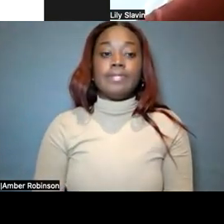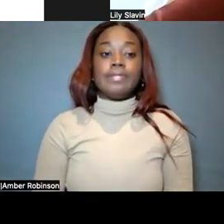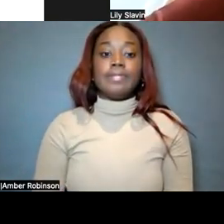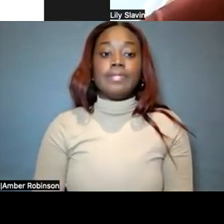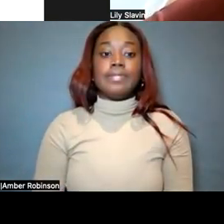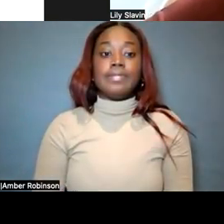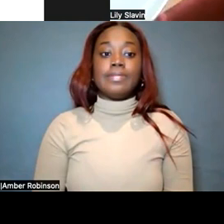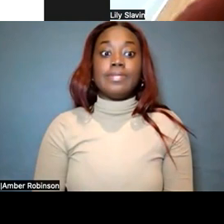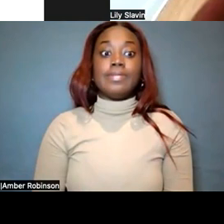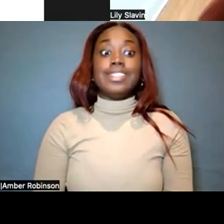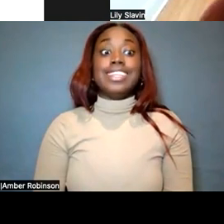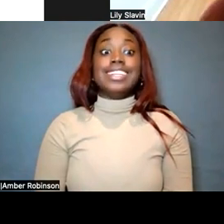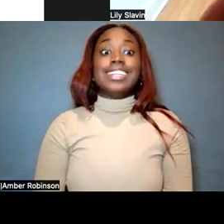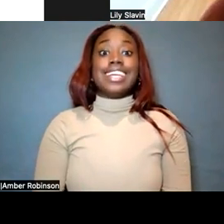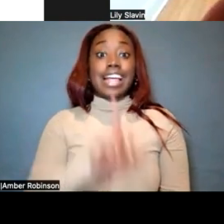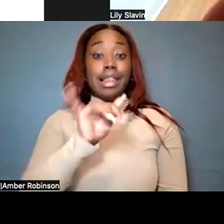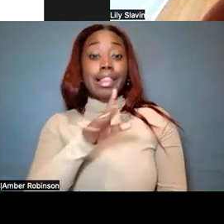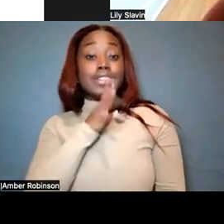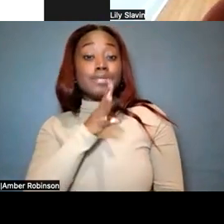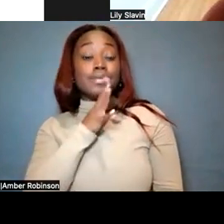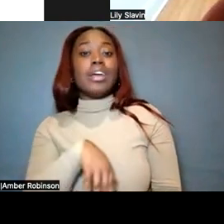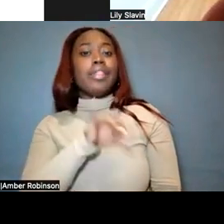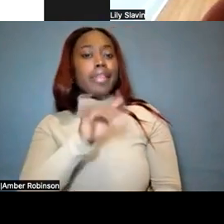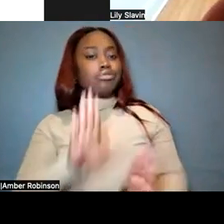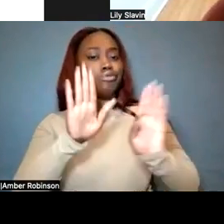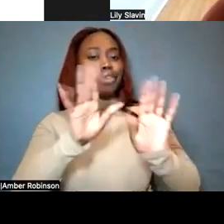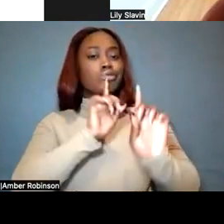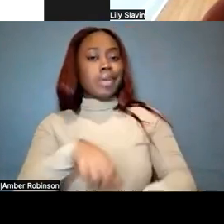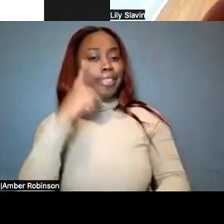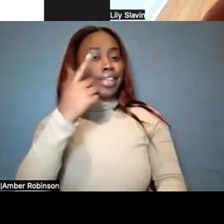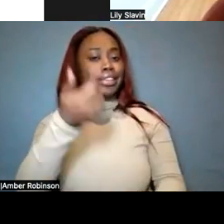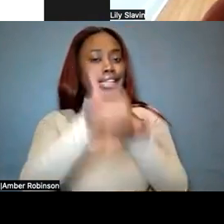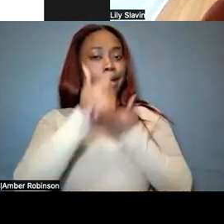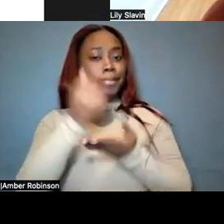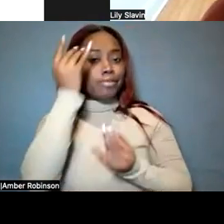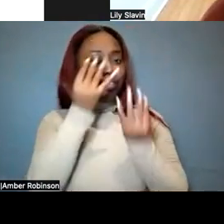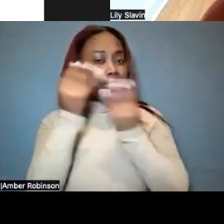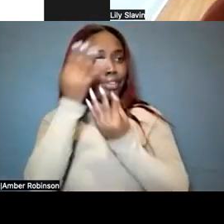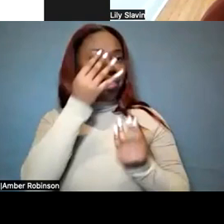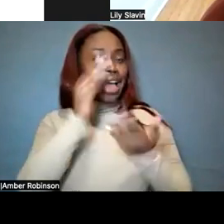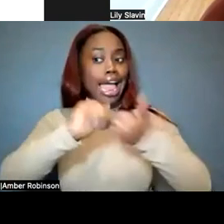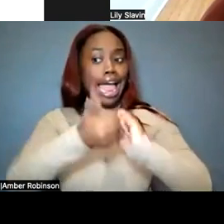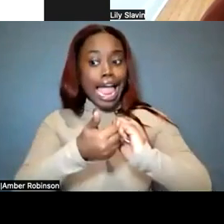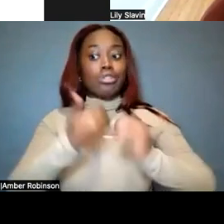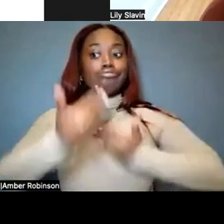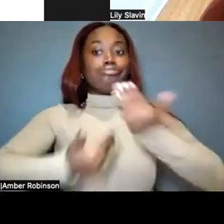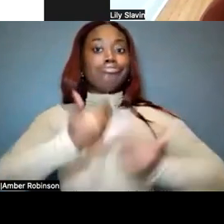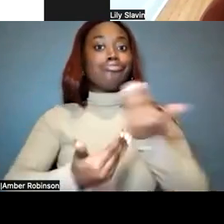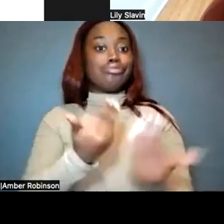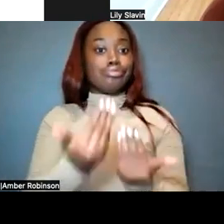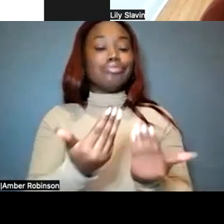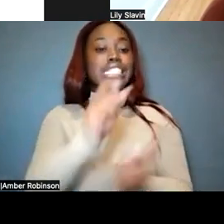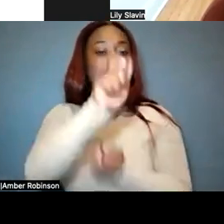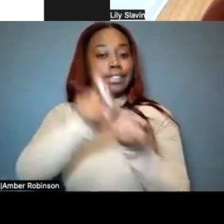I was muted. That's a great response. think that that's helpful to think through how to get that ball rolling and some specific